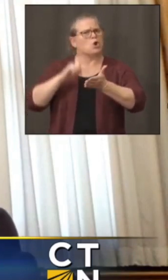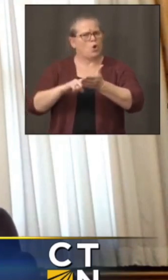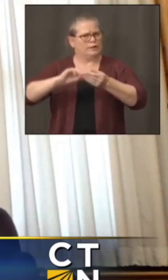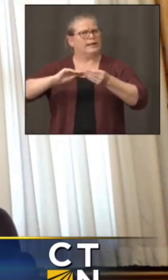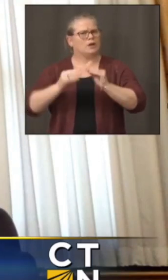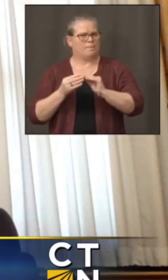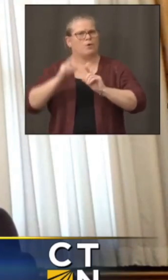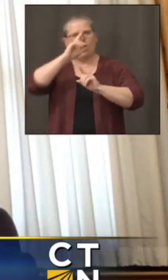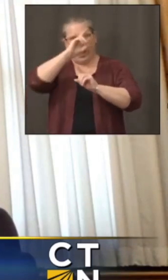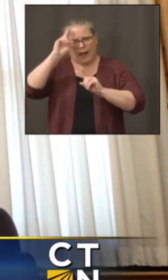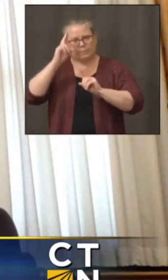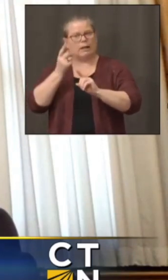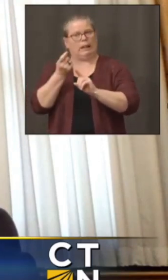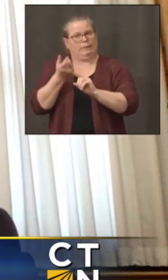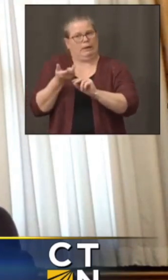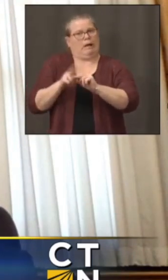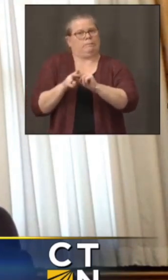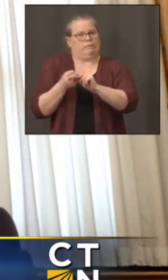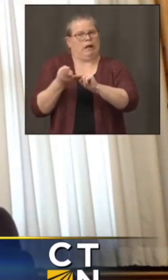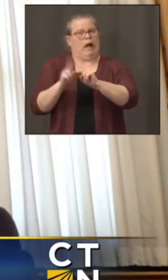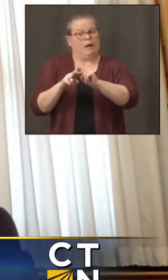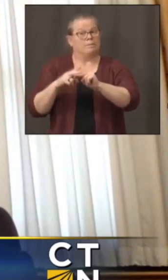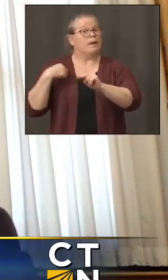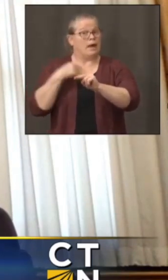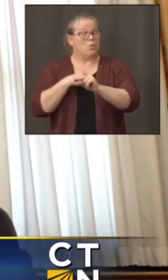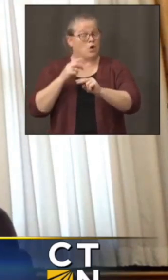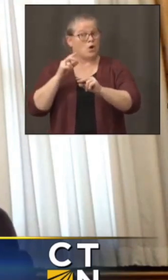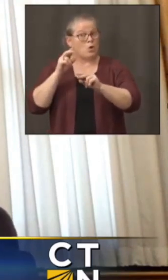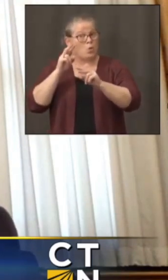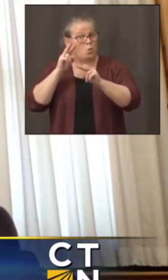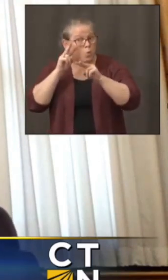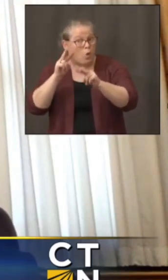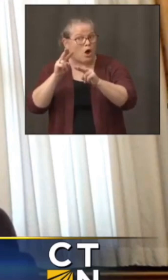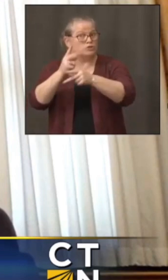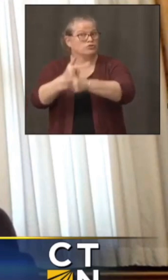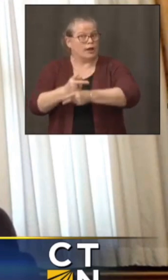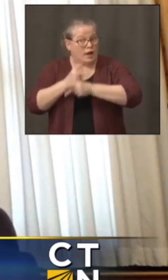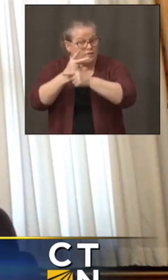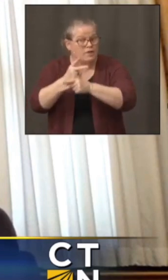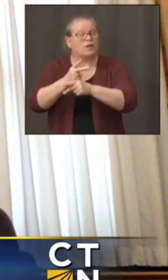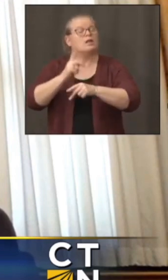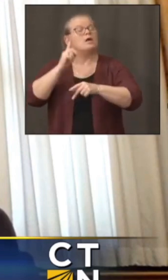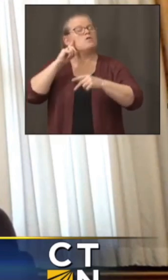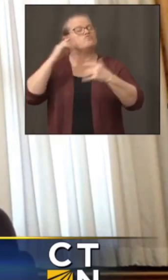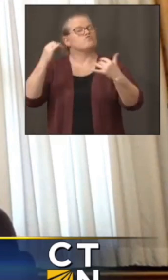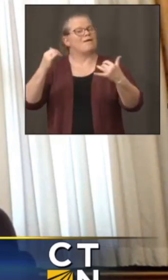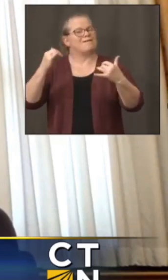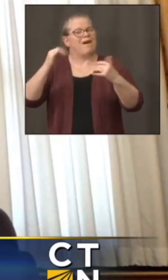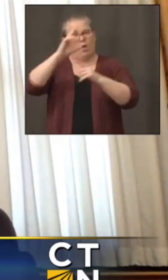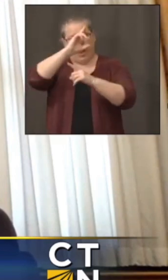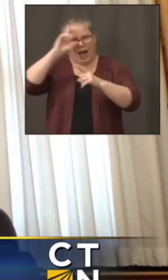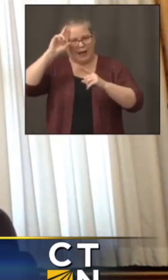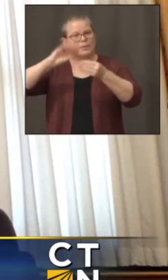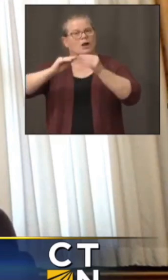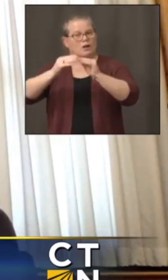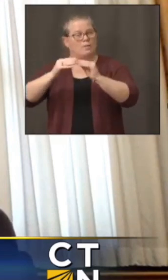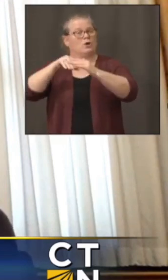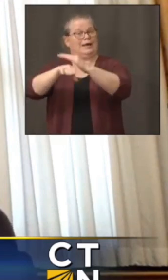watching that very carefully as a percentage of our total hospital capacity the number of covid hospitalizations we have is still very low